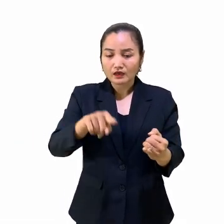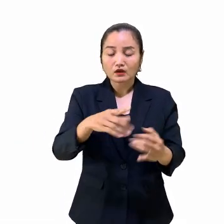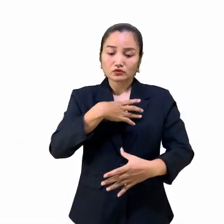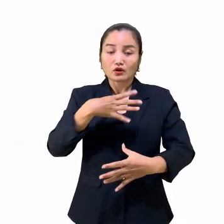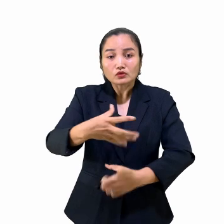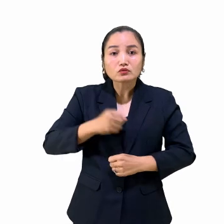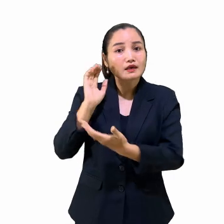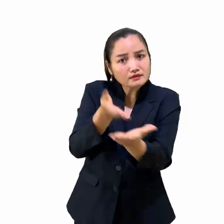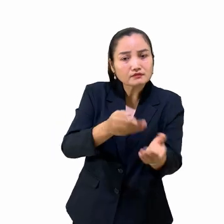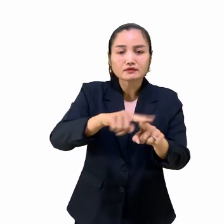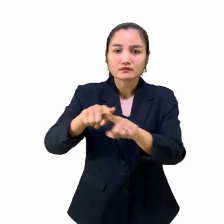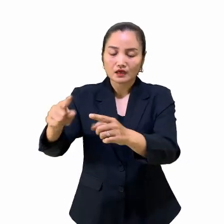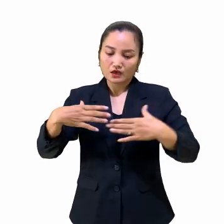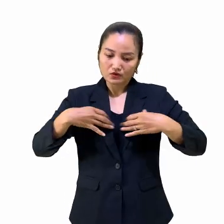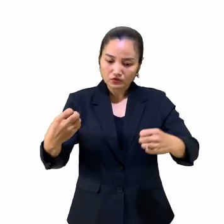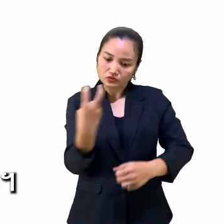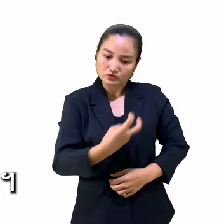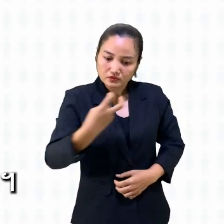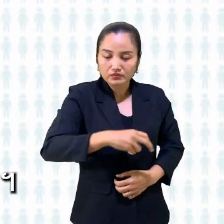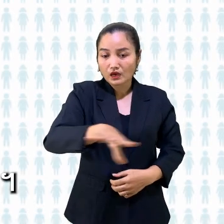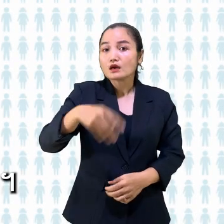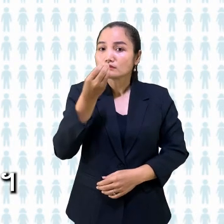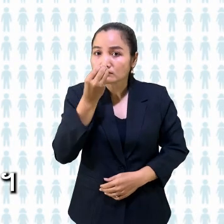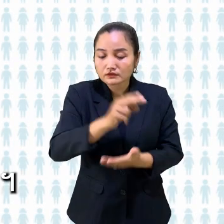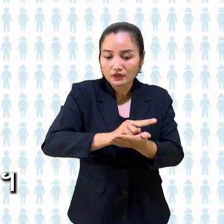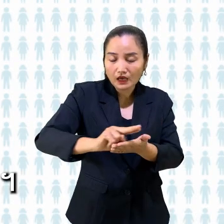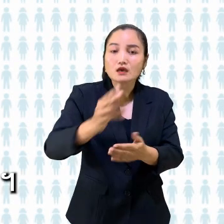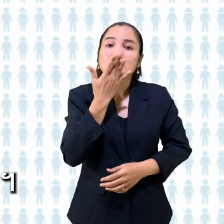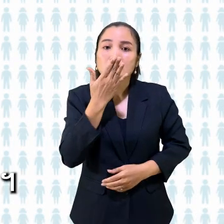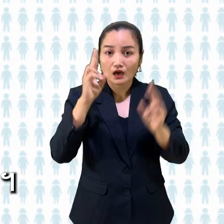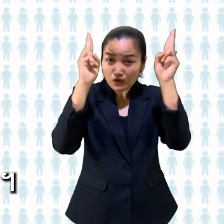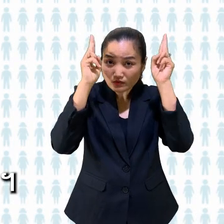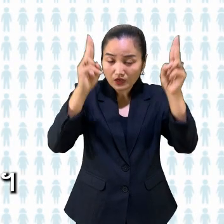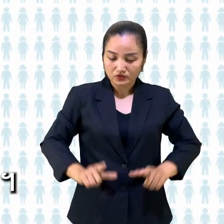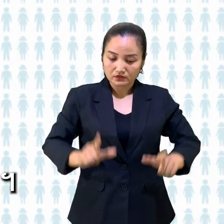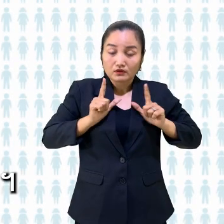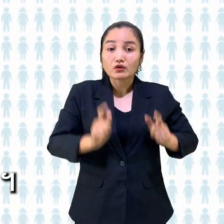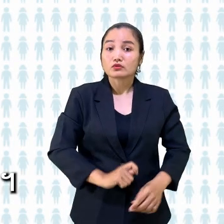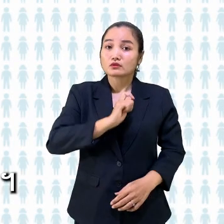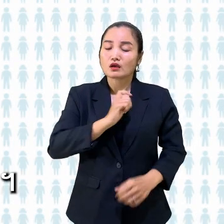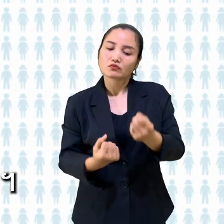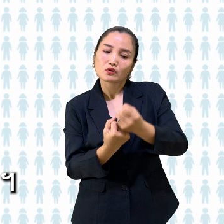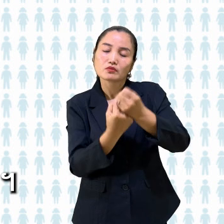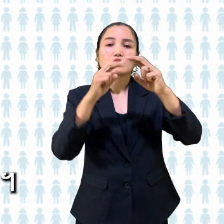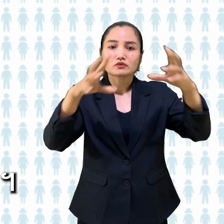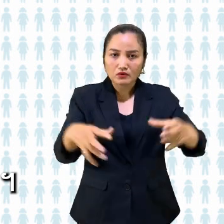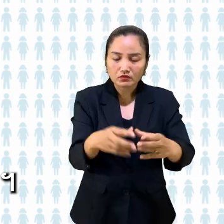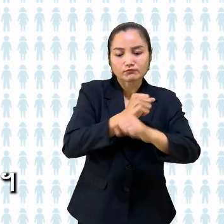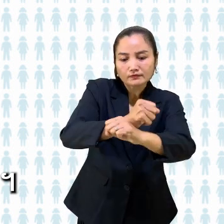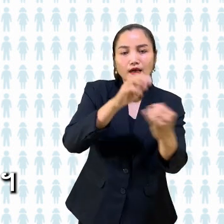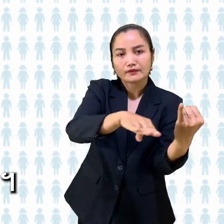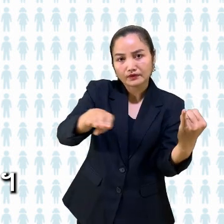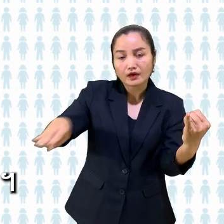on their access to essential social services, such as health and nutrition, water, sanitation and hygiene,